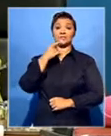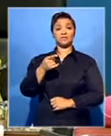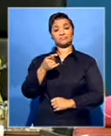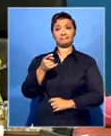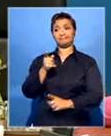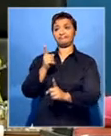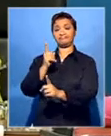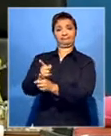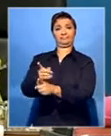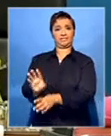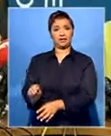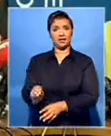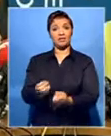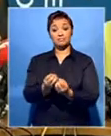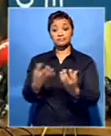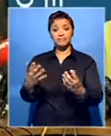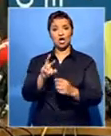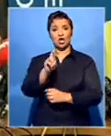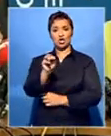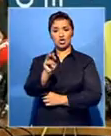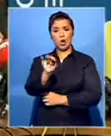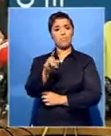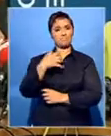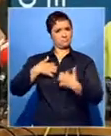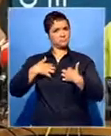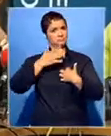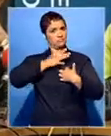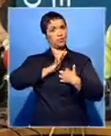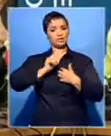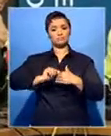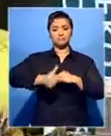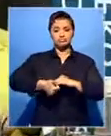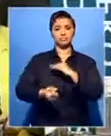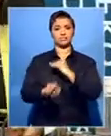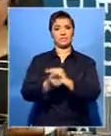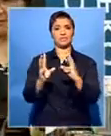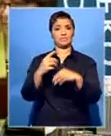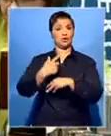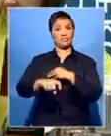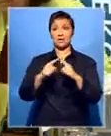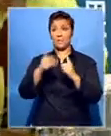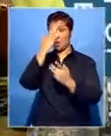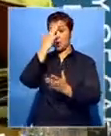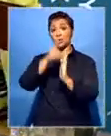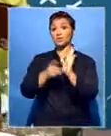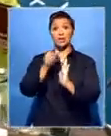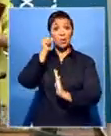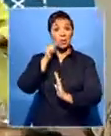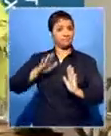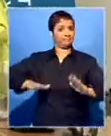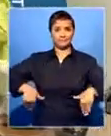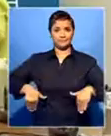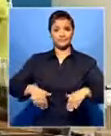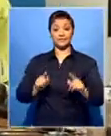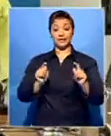person. Various cities, including Rome, have shown interest in hosting the event. No new dates have been finalised. The